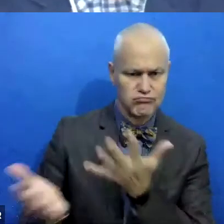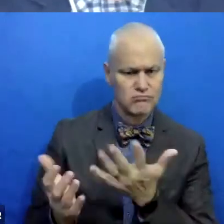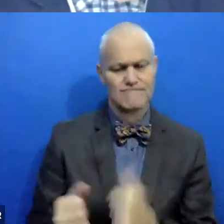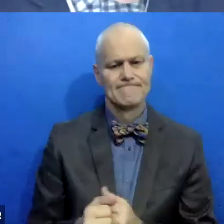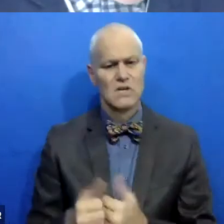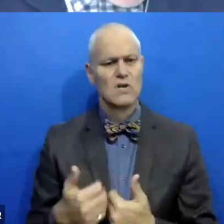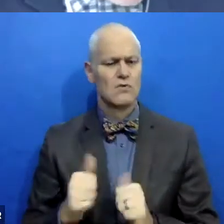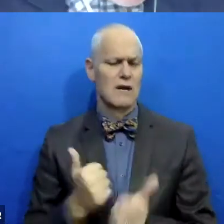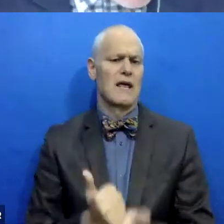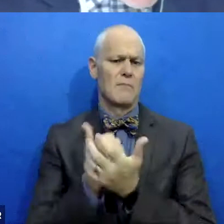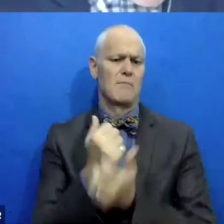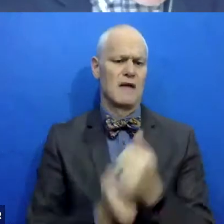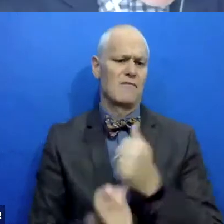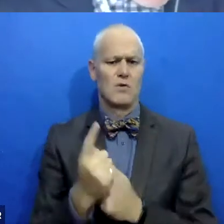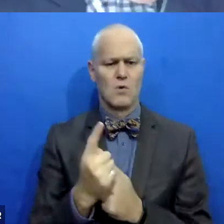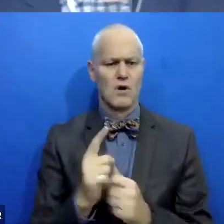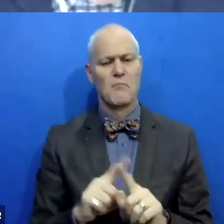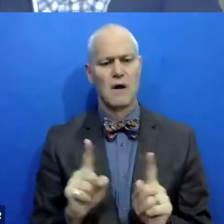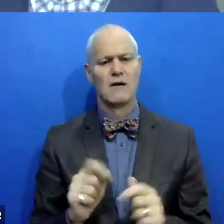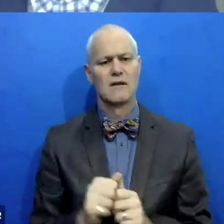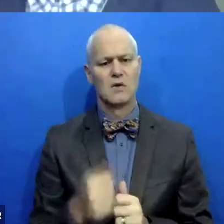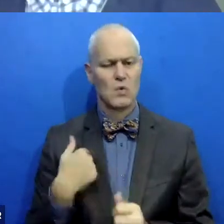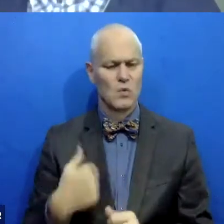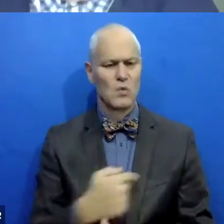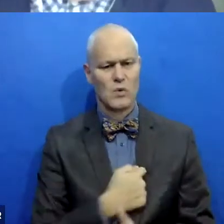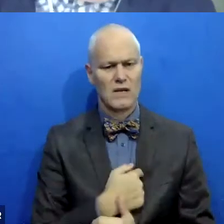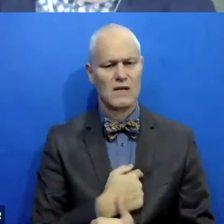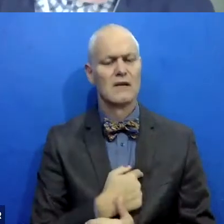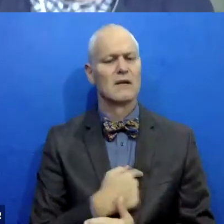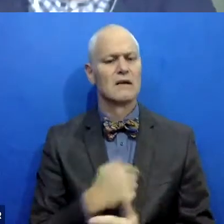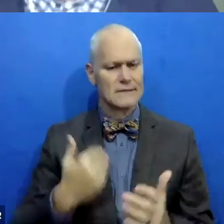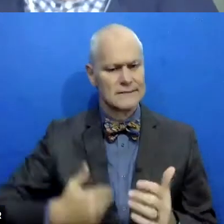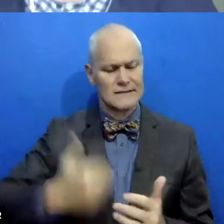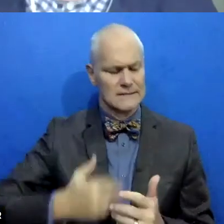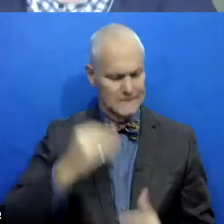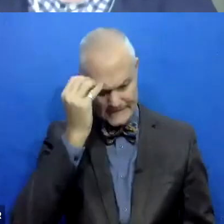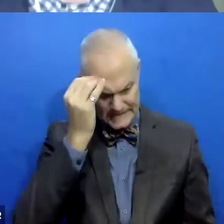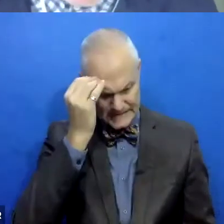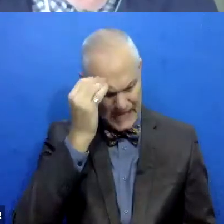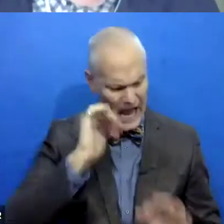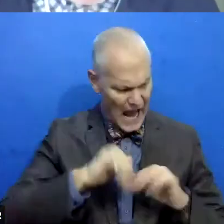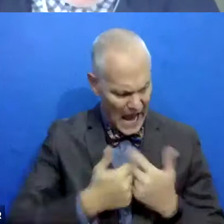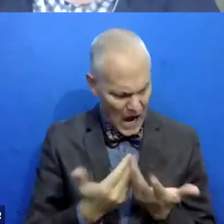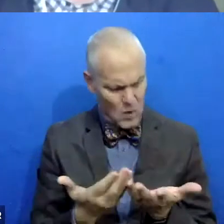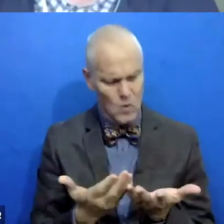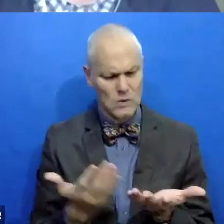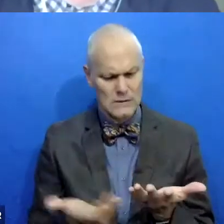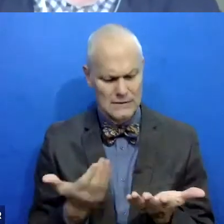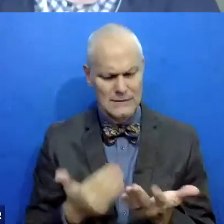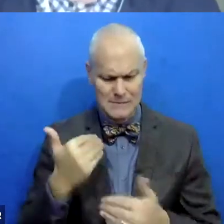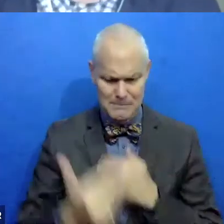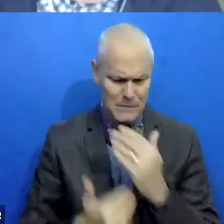help everybody. Um, but we are constantly racking our brains to try to figure out how to make the process more